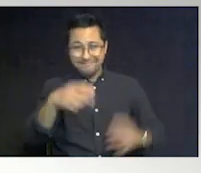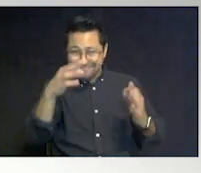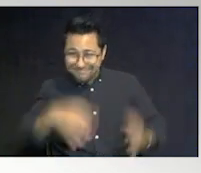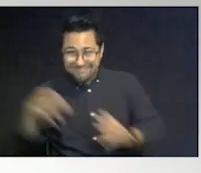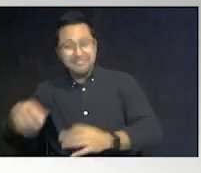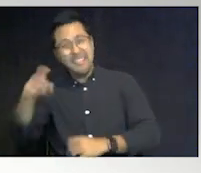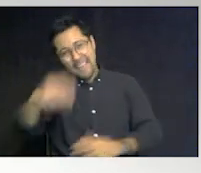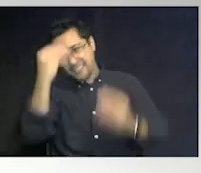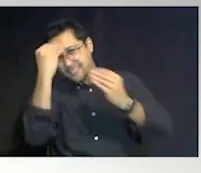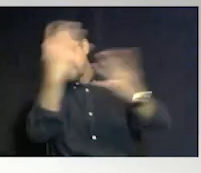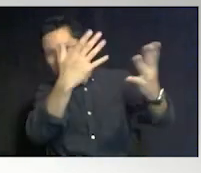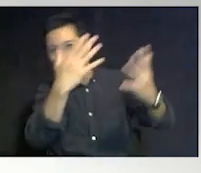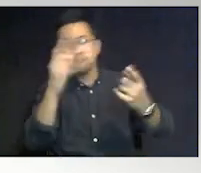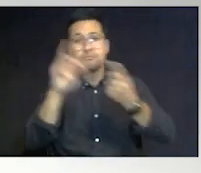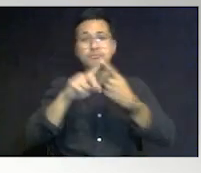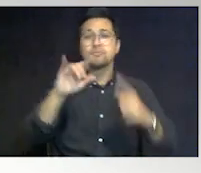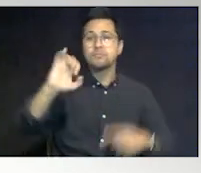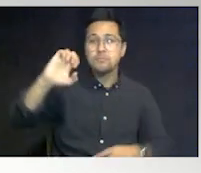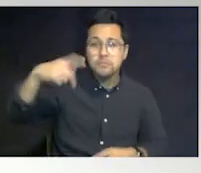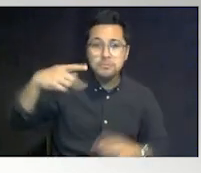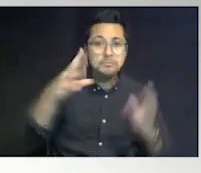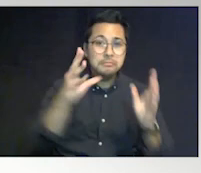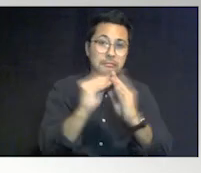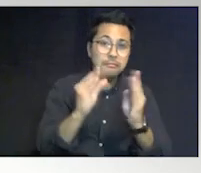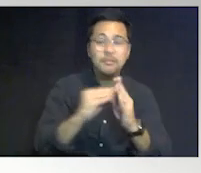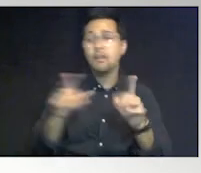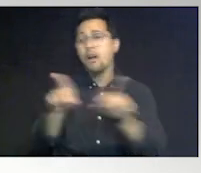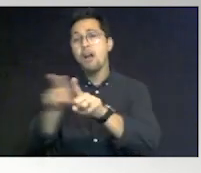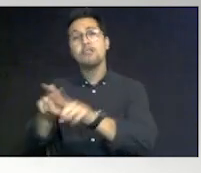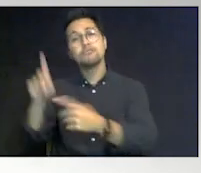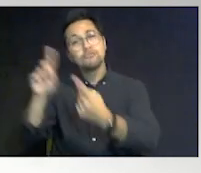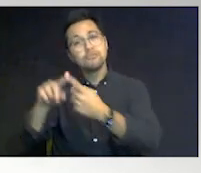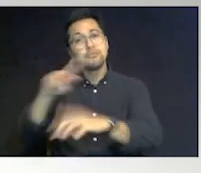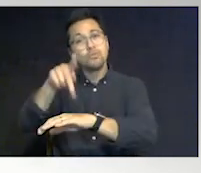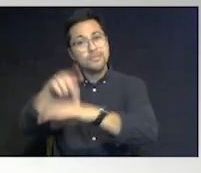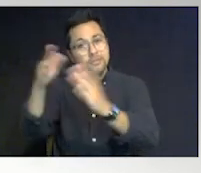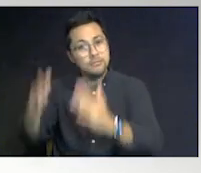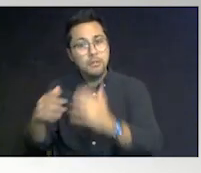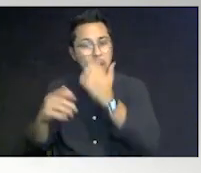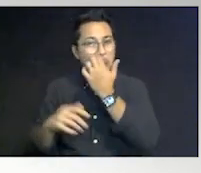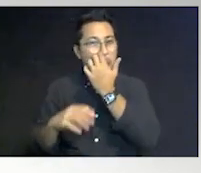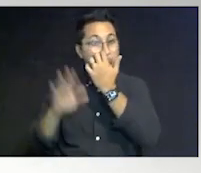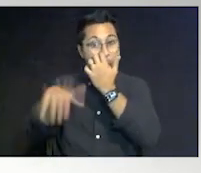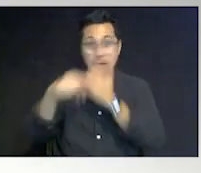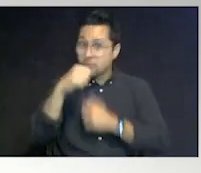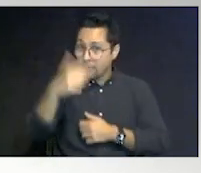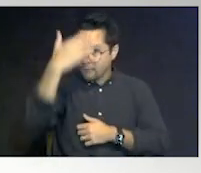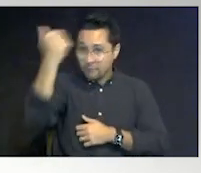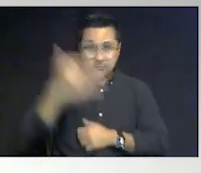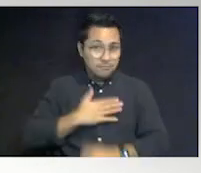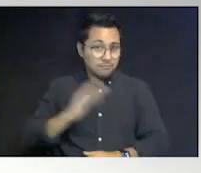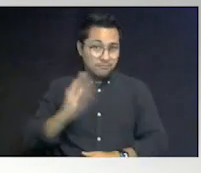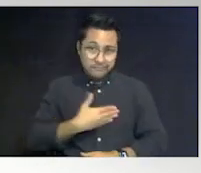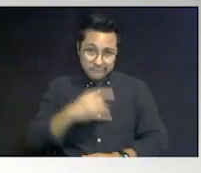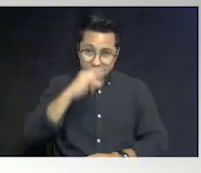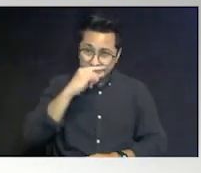bring this to the IEP meeting and to the principal every time you see them. to say do not forget our children.